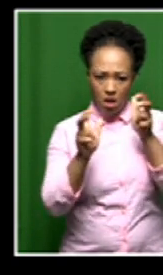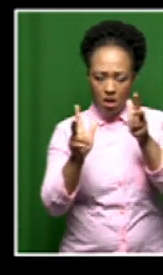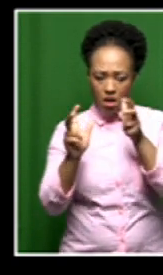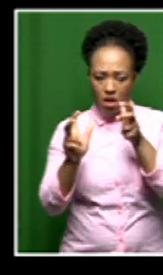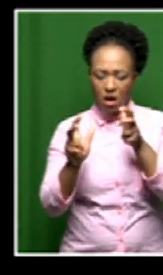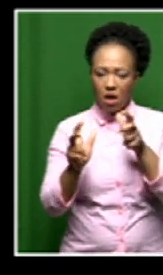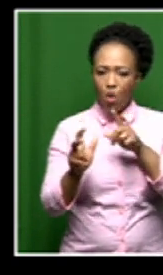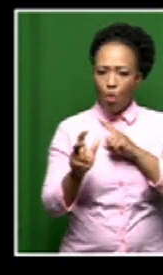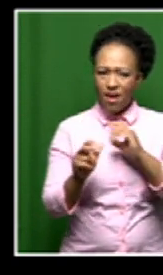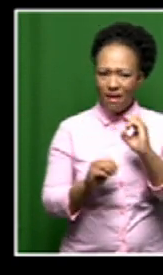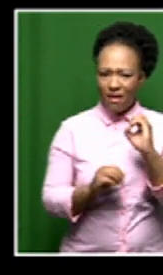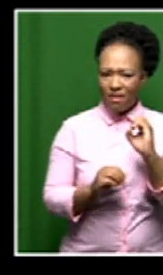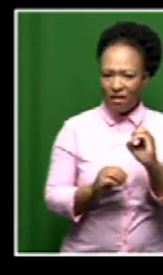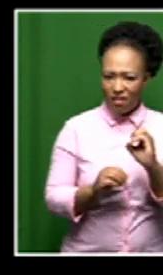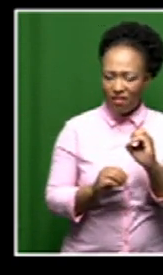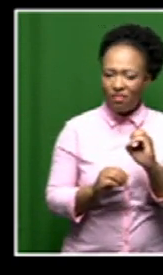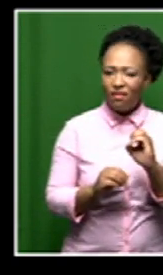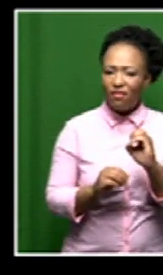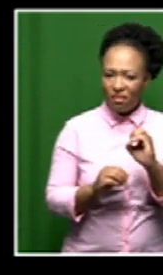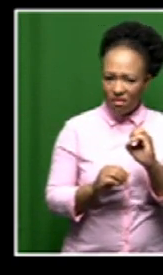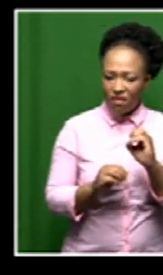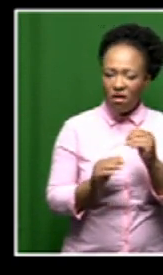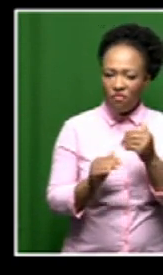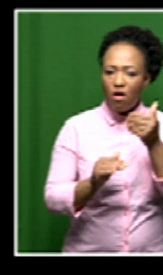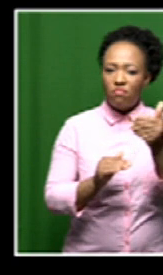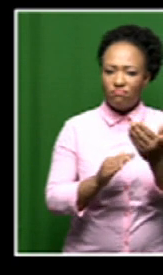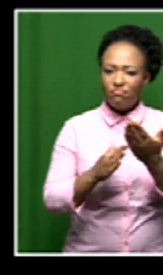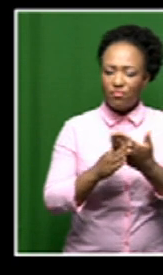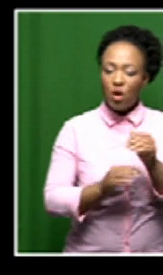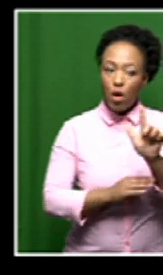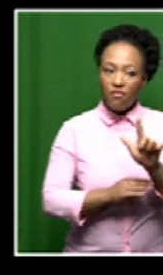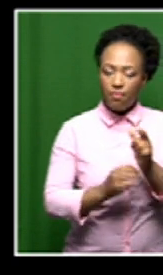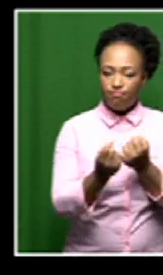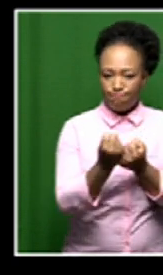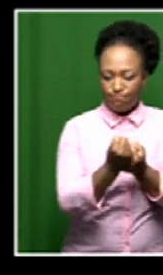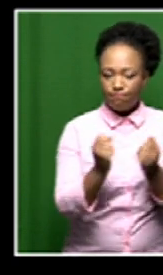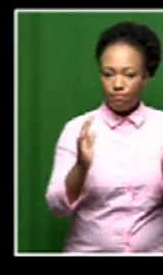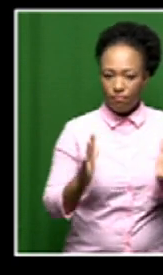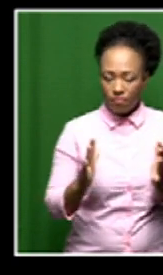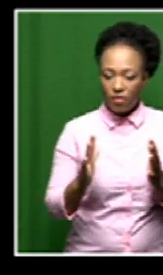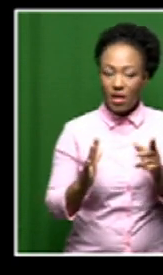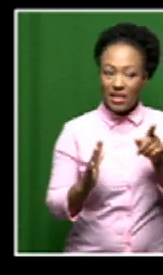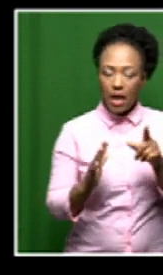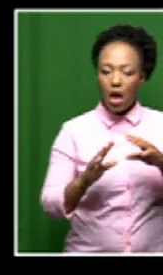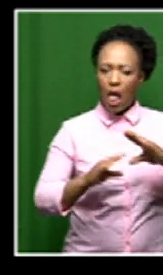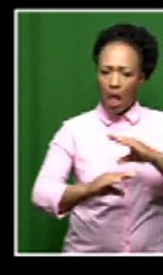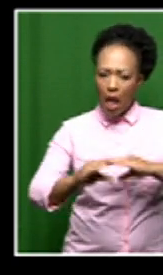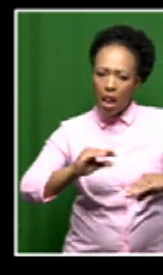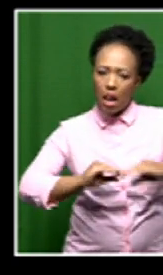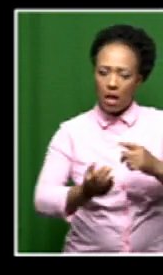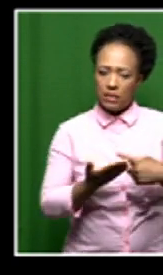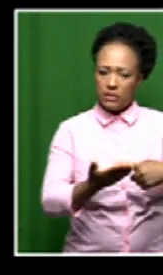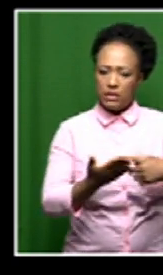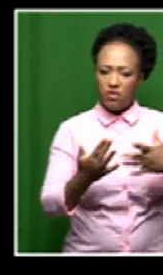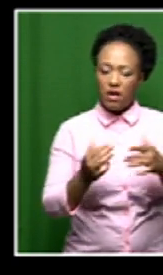of a nail biter in the second half, well for Liverpool supporters. But they were talking to this one and that was the big game that